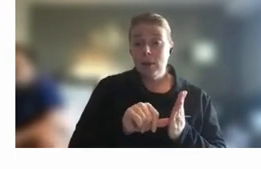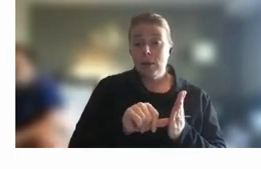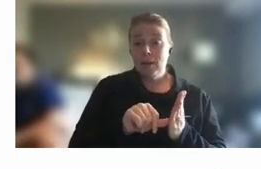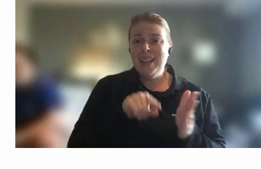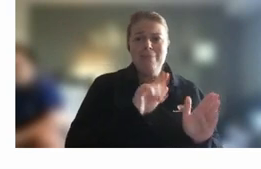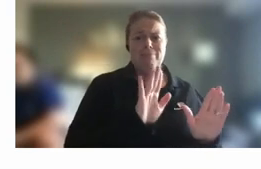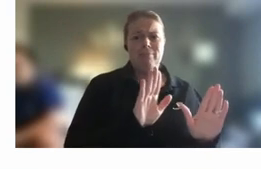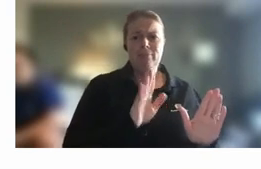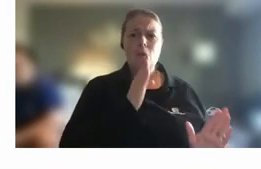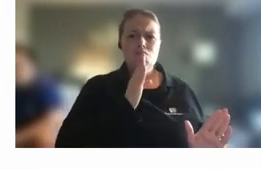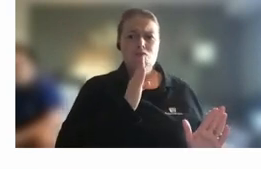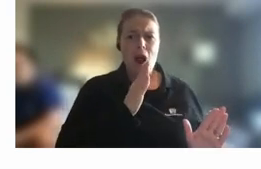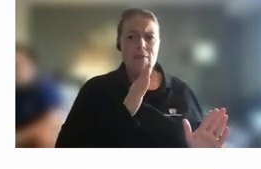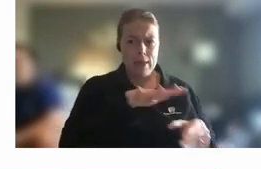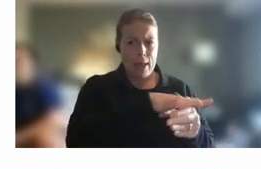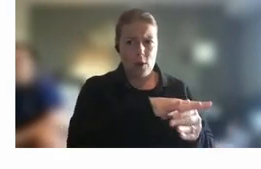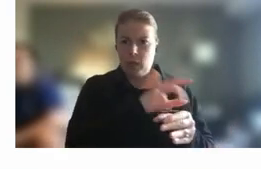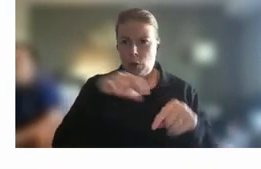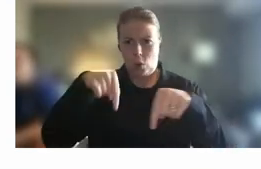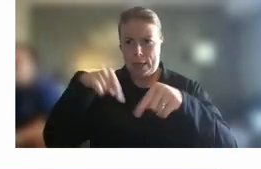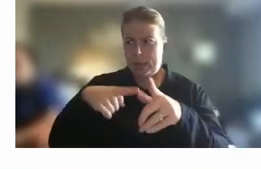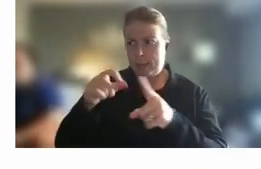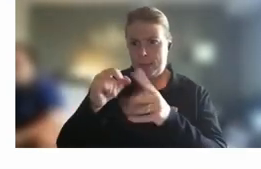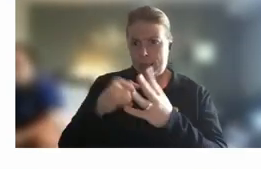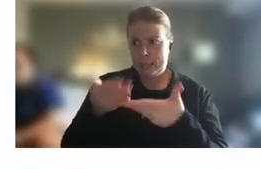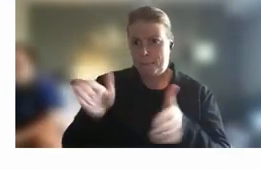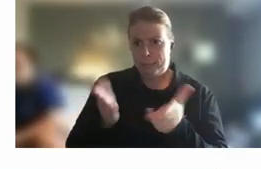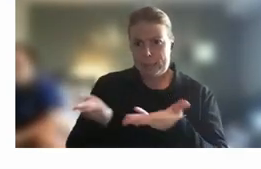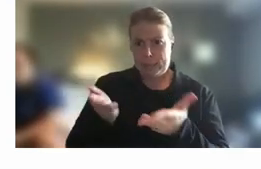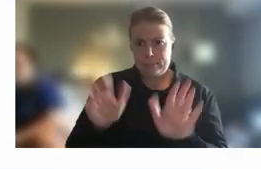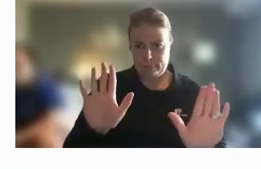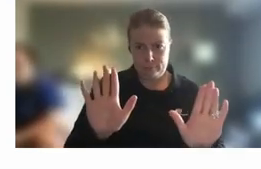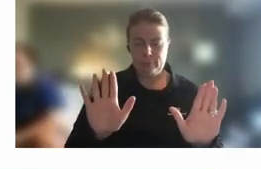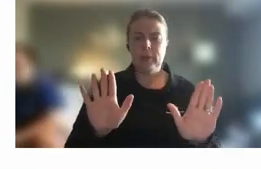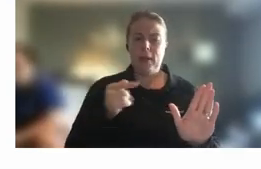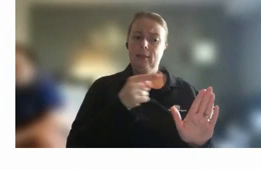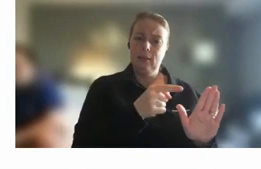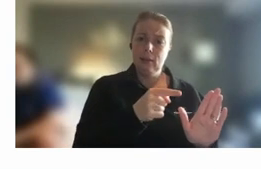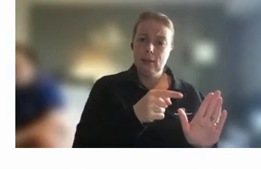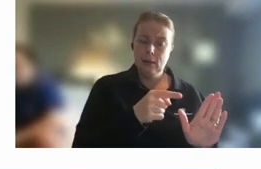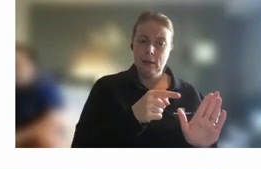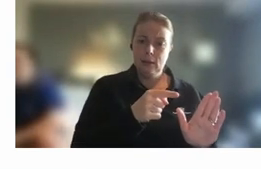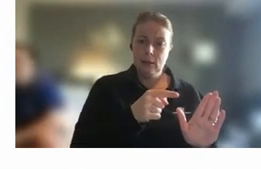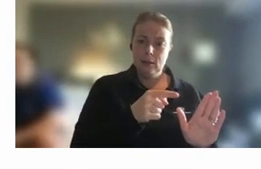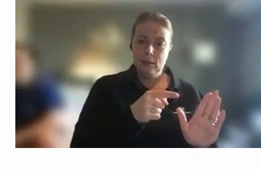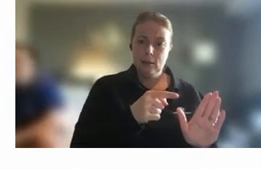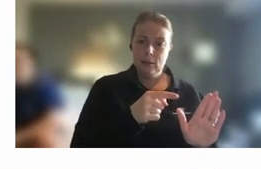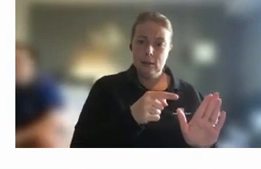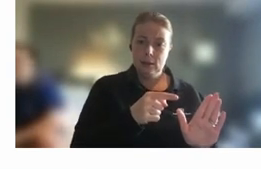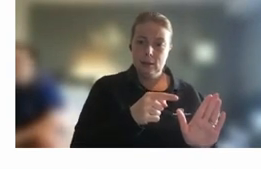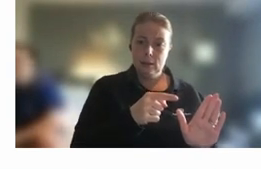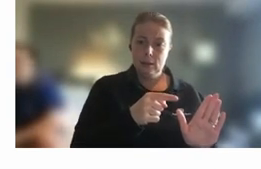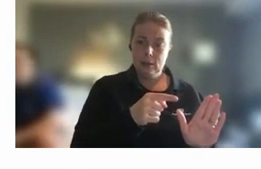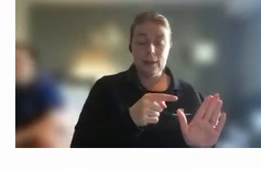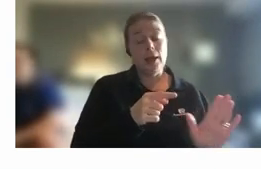i should say i have not seen this happen here in the public sector um where those people have and um increasingly women